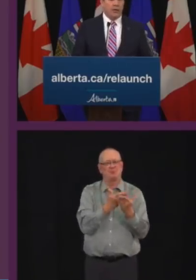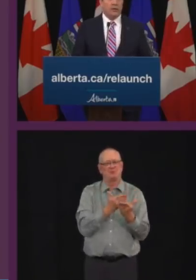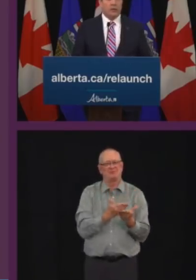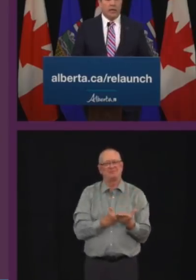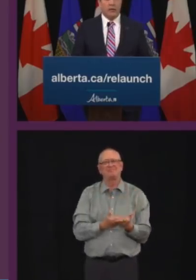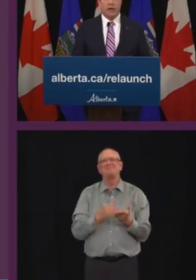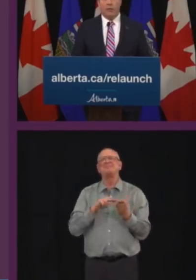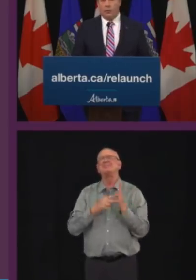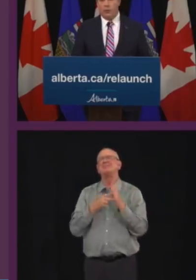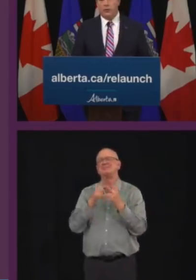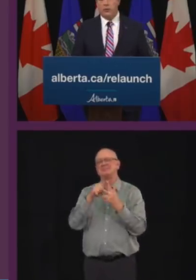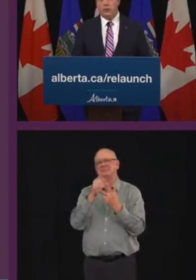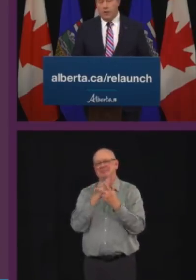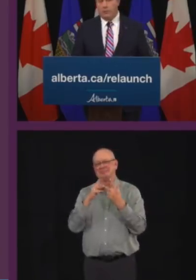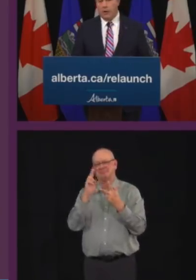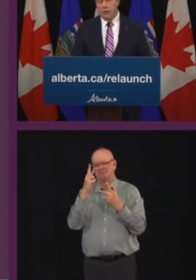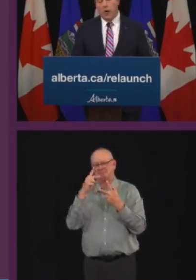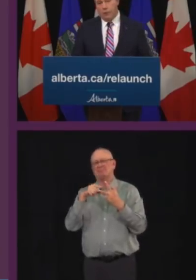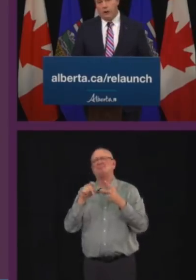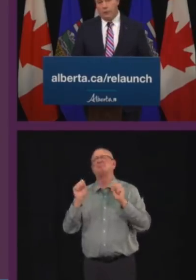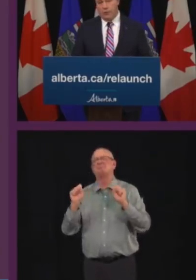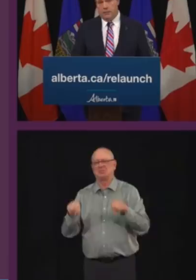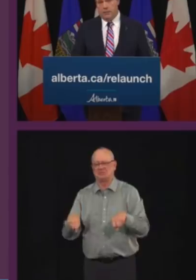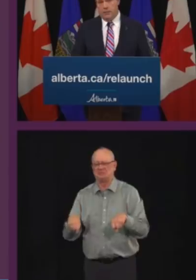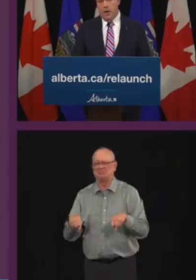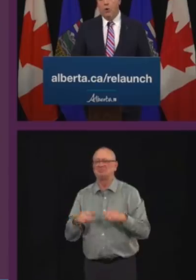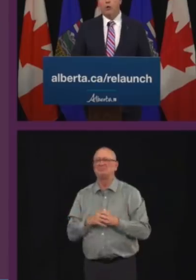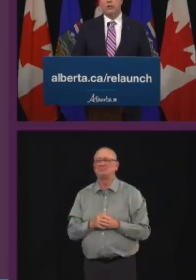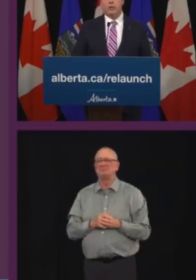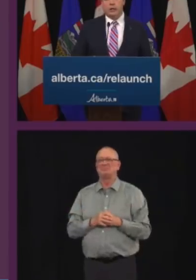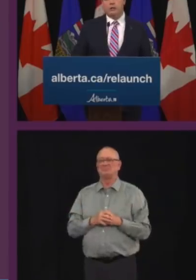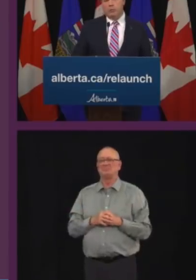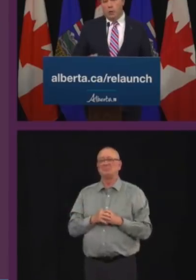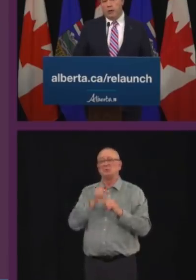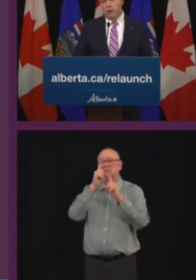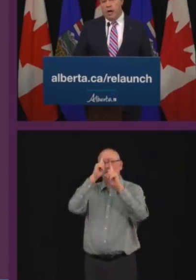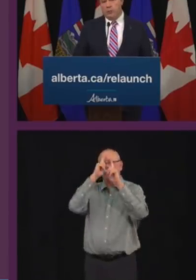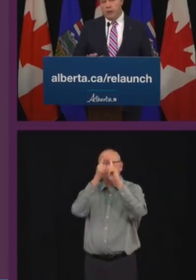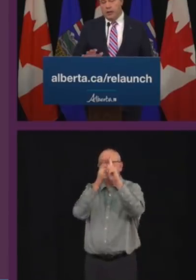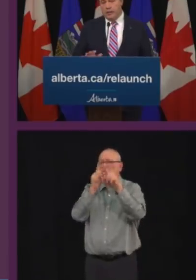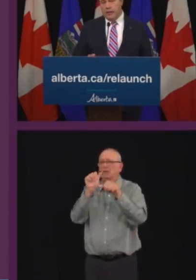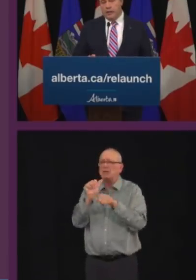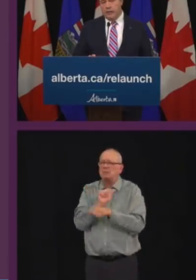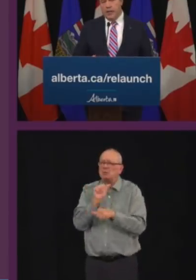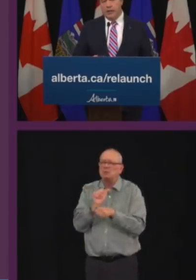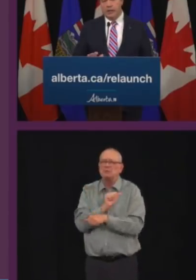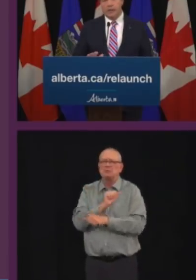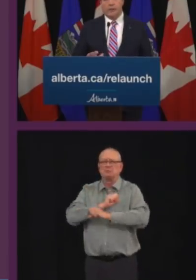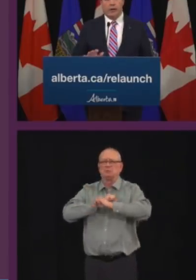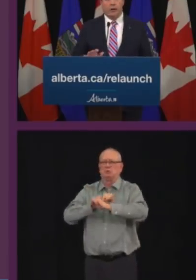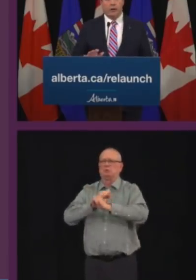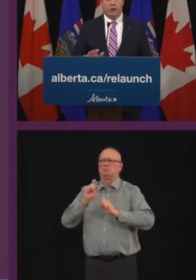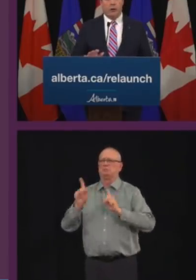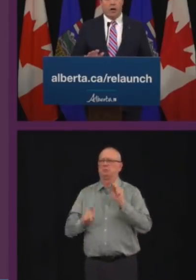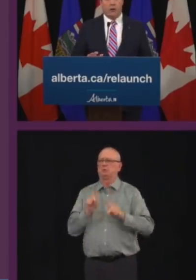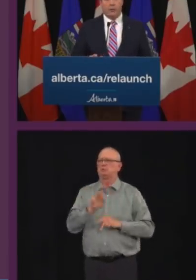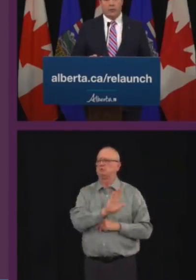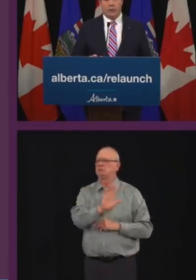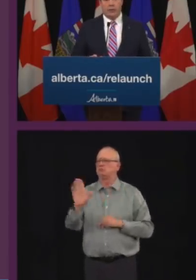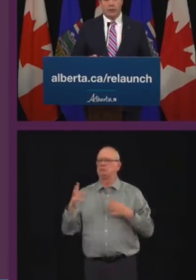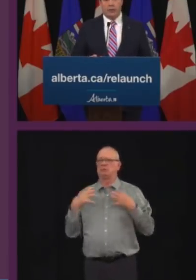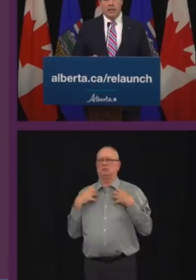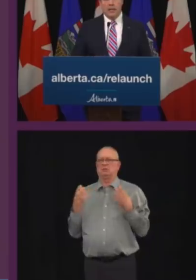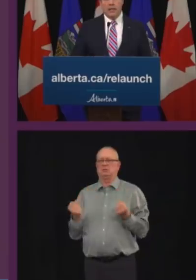and safety stays Alberta's top priority. We'll continue to monitor hospitalizations and intensive care unit